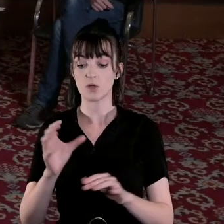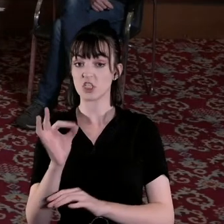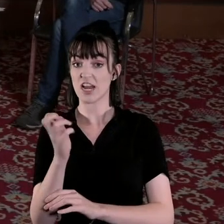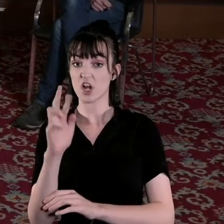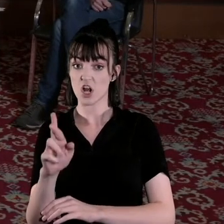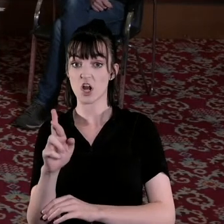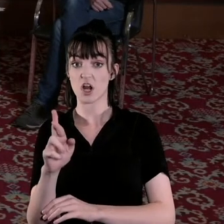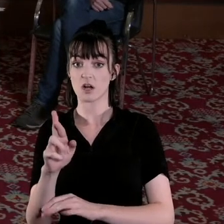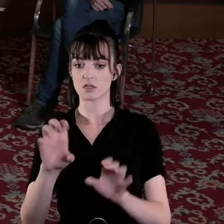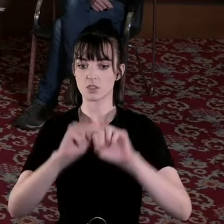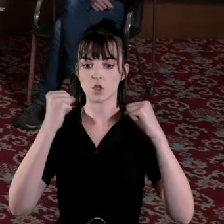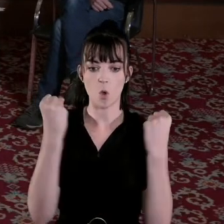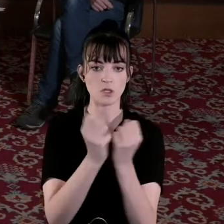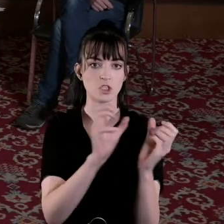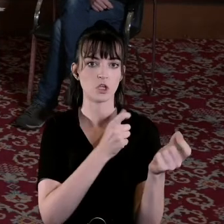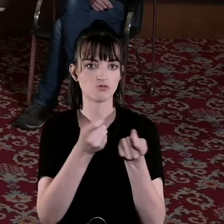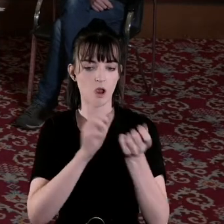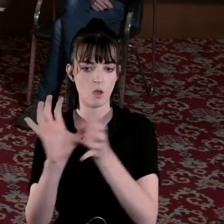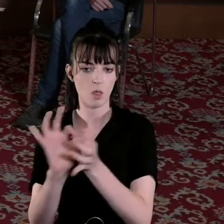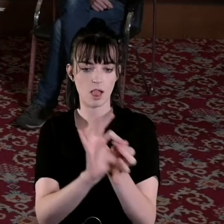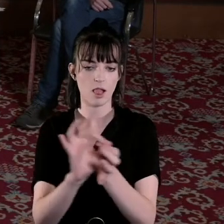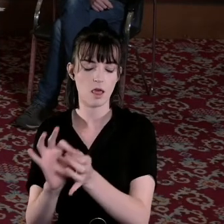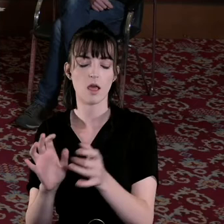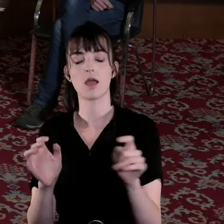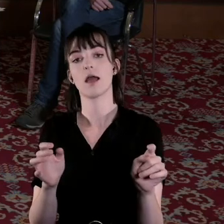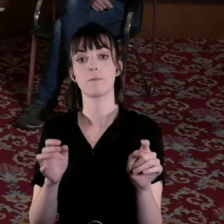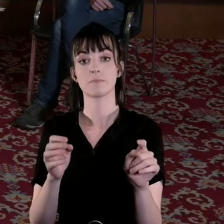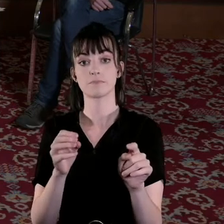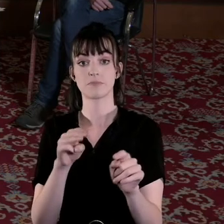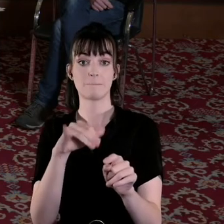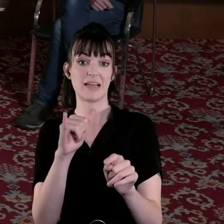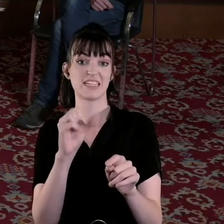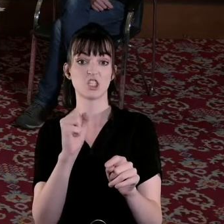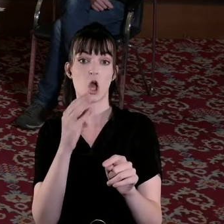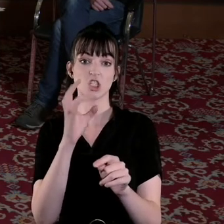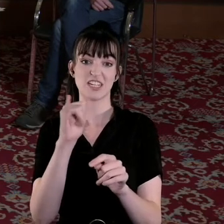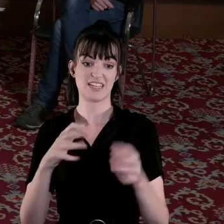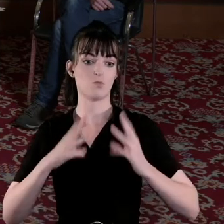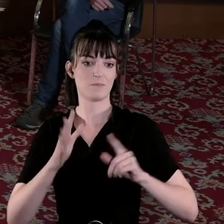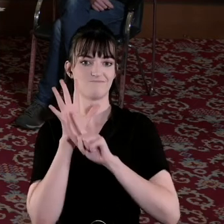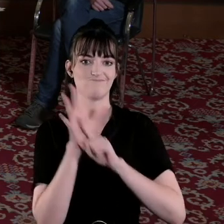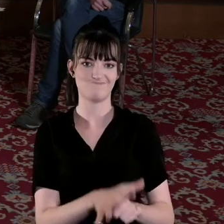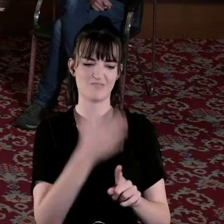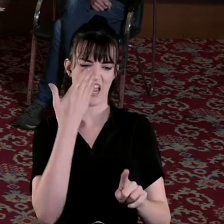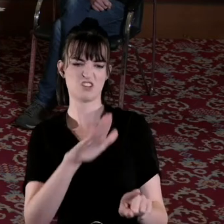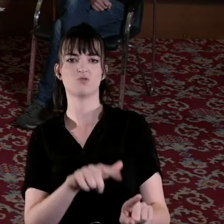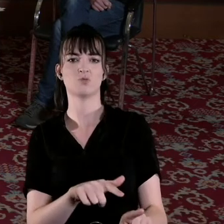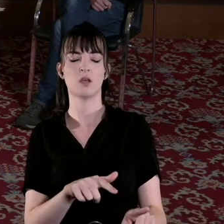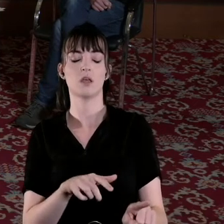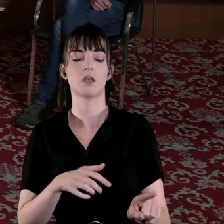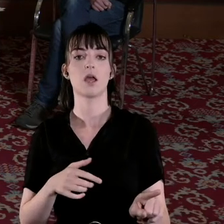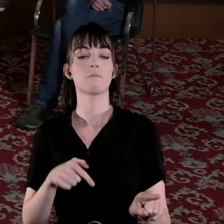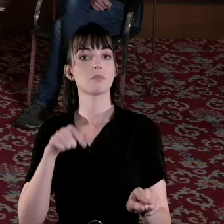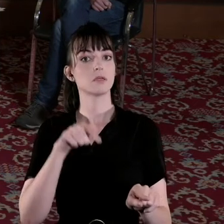social control and some would go so far as to say misogyny misogynistic attitudes to women this is a